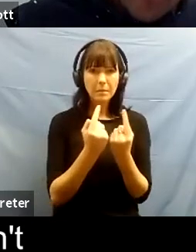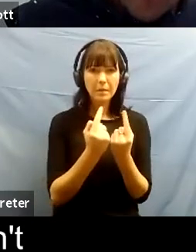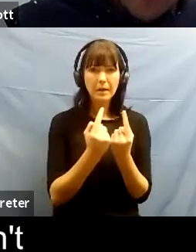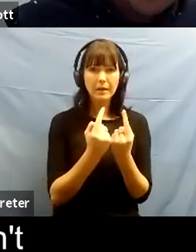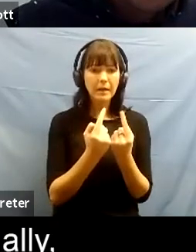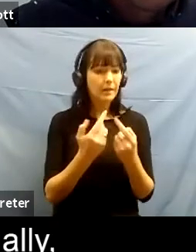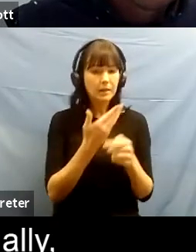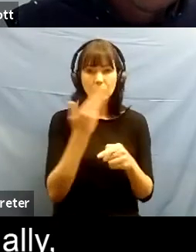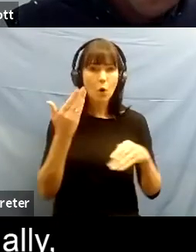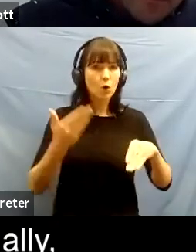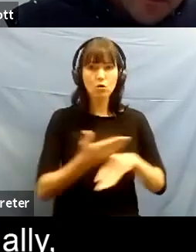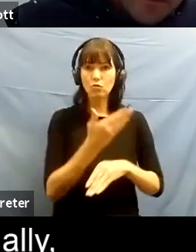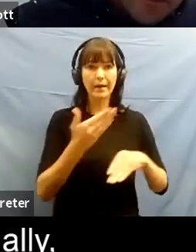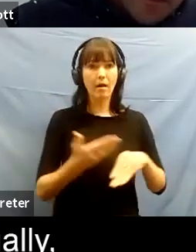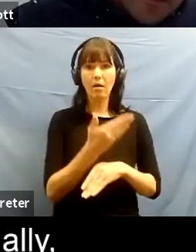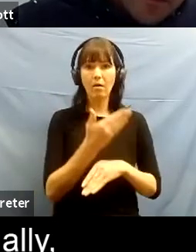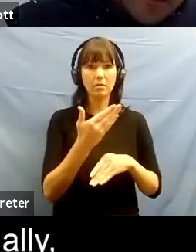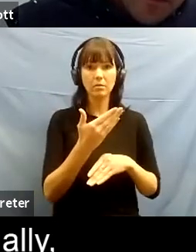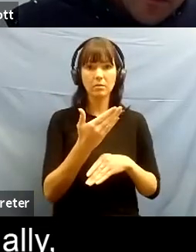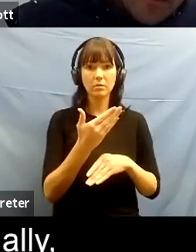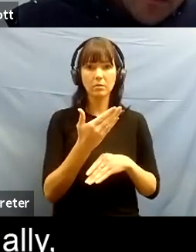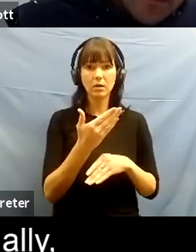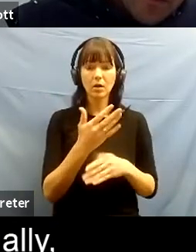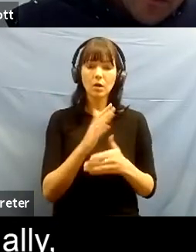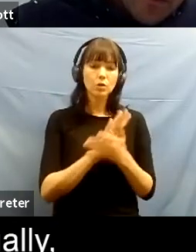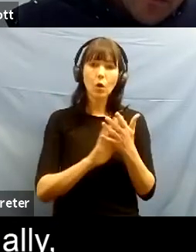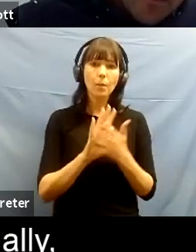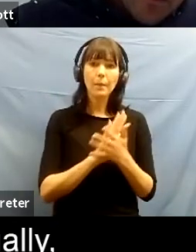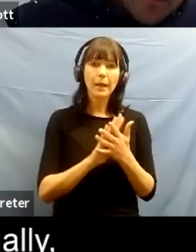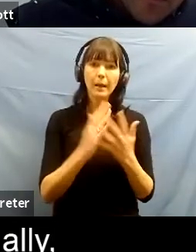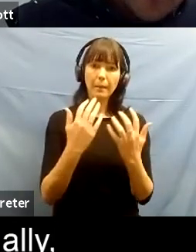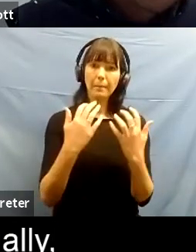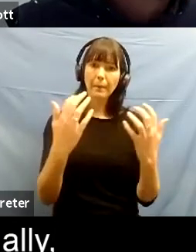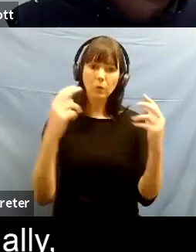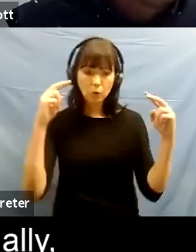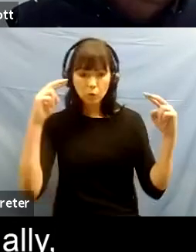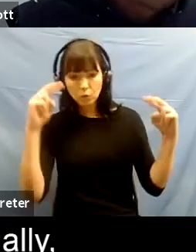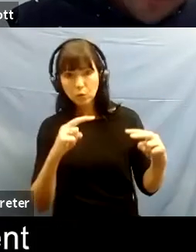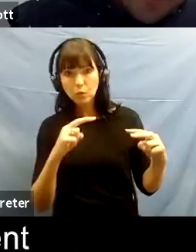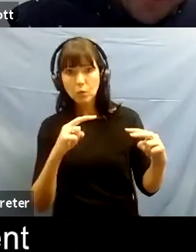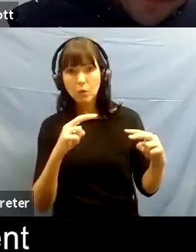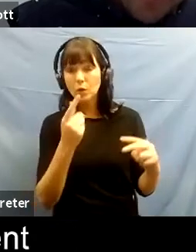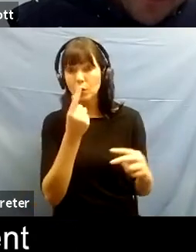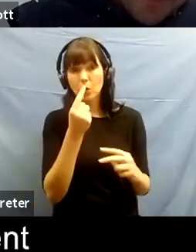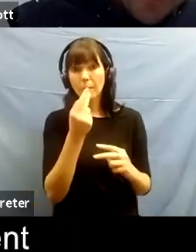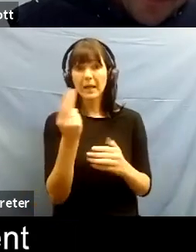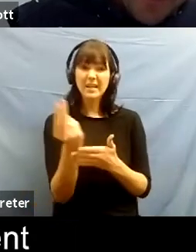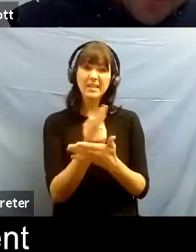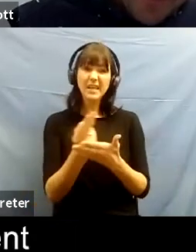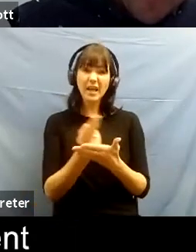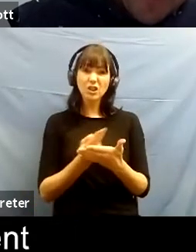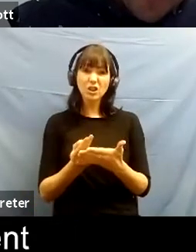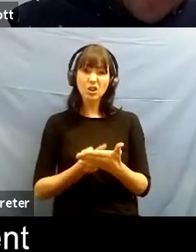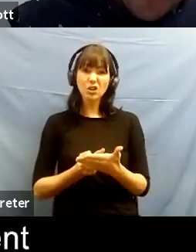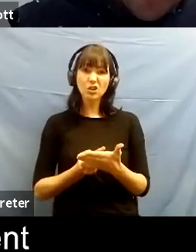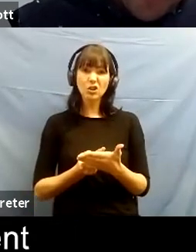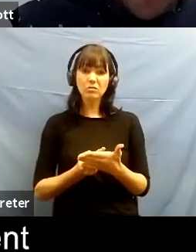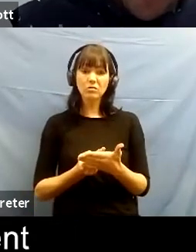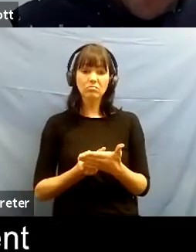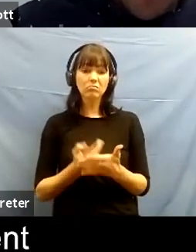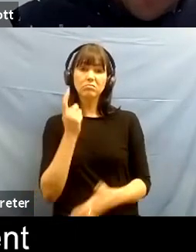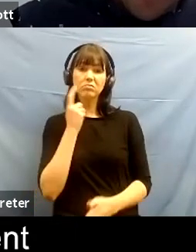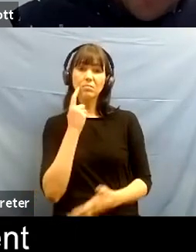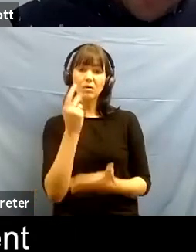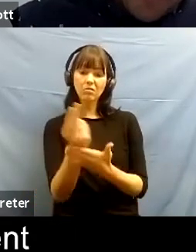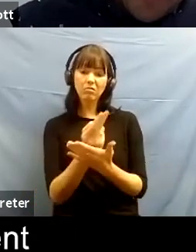necessarily for lots of other people to see so actually i sketch that's what that's what that's what i do to